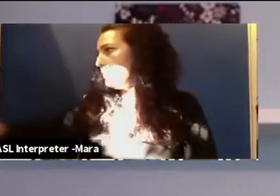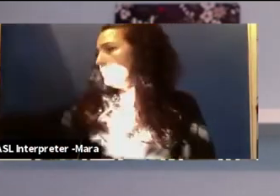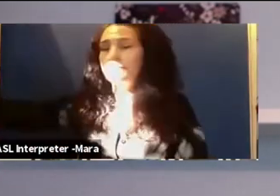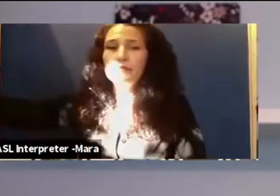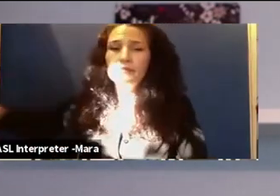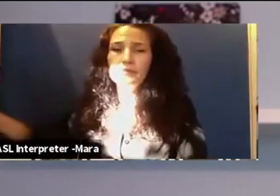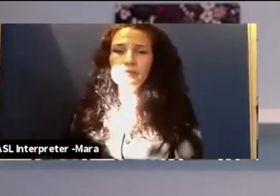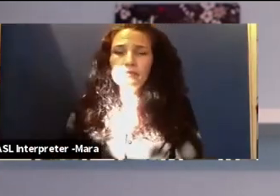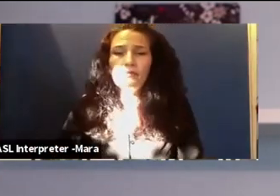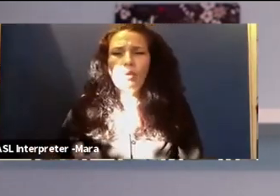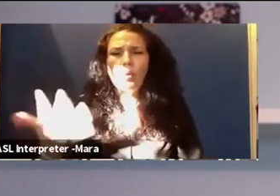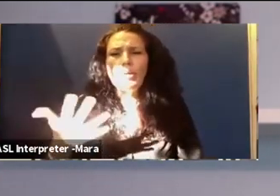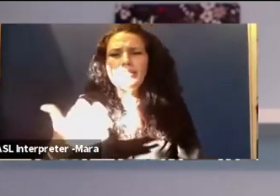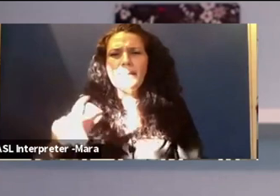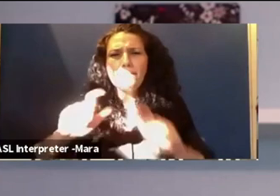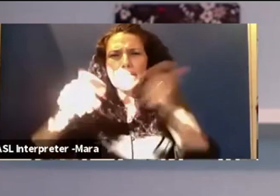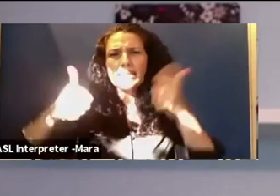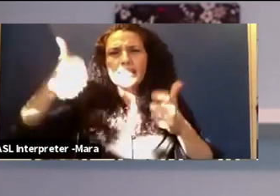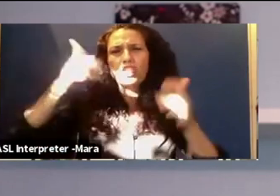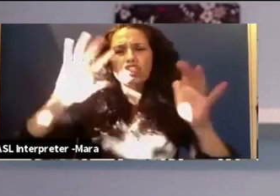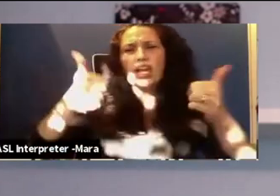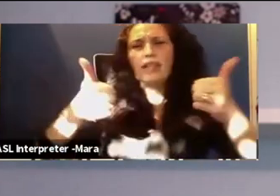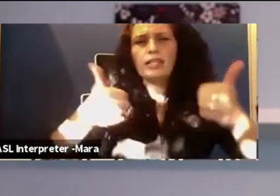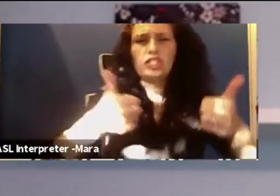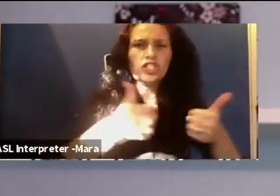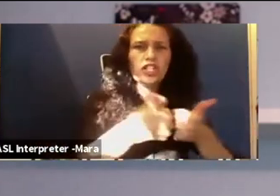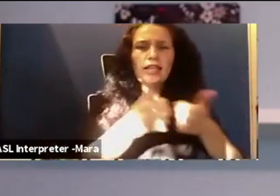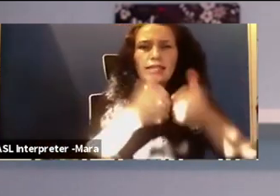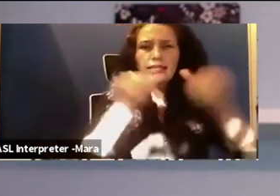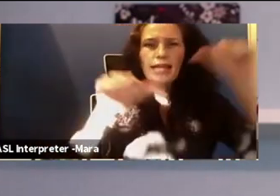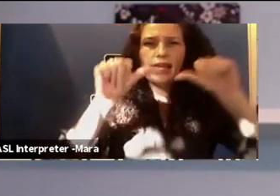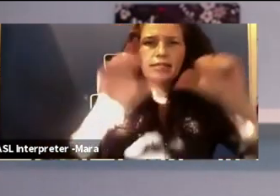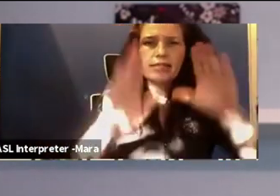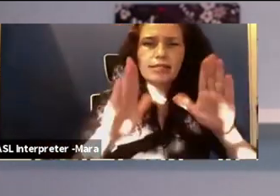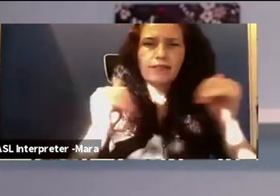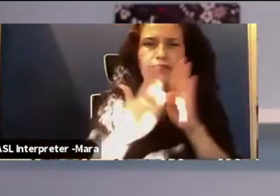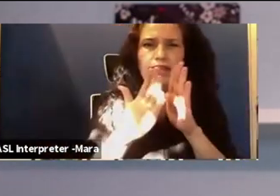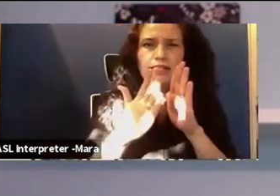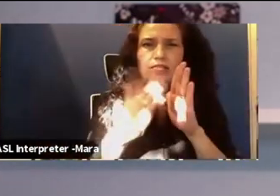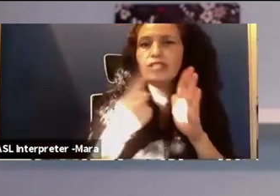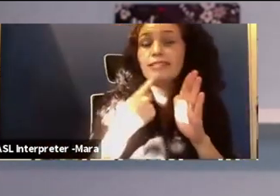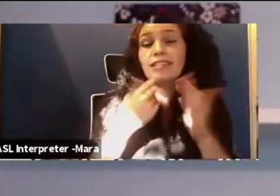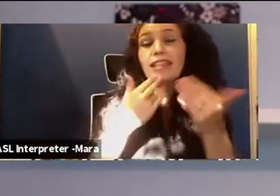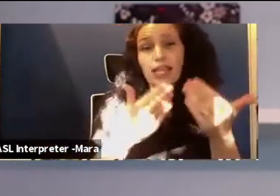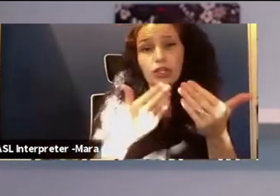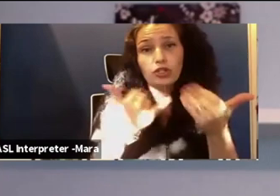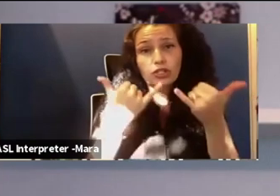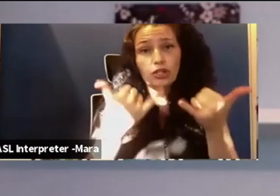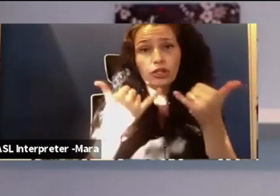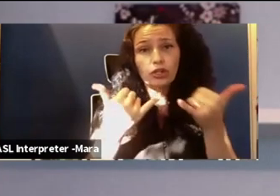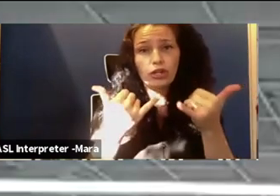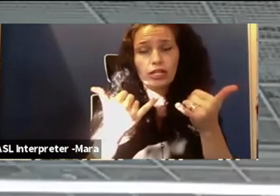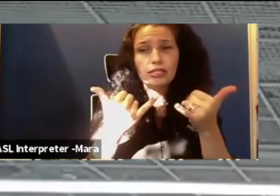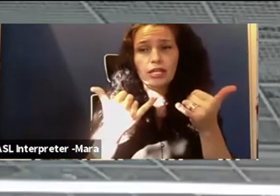And it's what is the biggest challenge scientists face in digital forensics today? And she says, thank you. She's a current college forensics major.